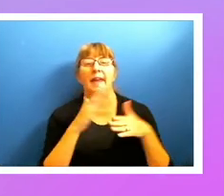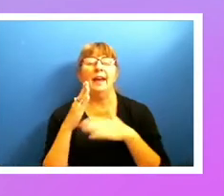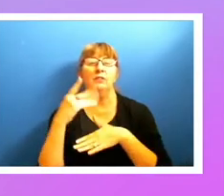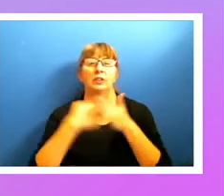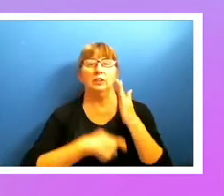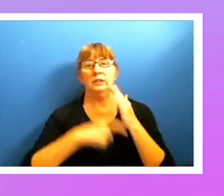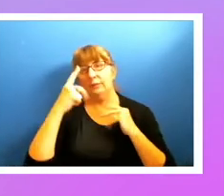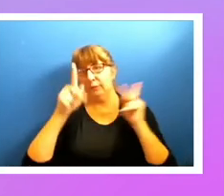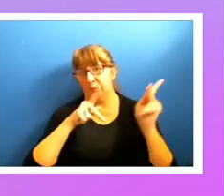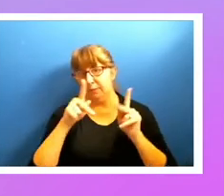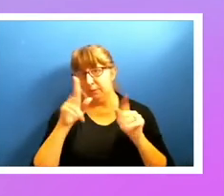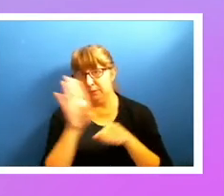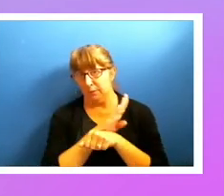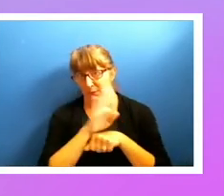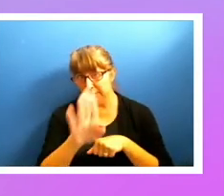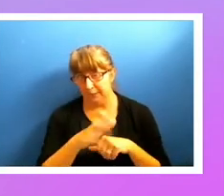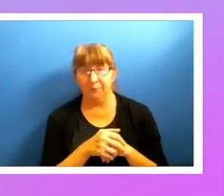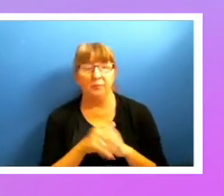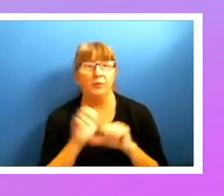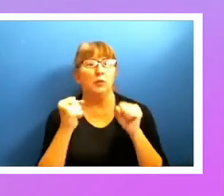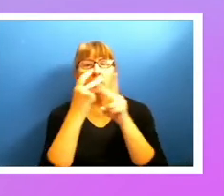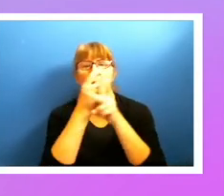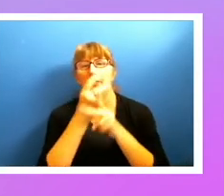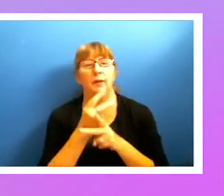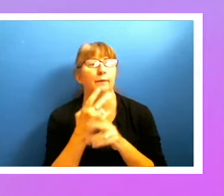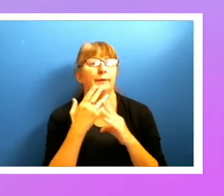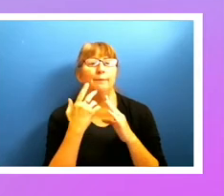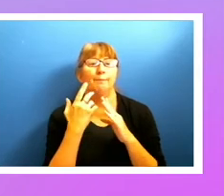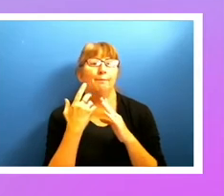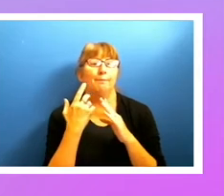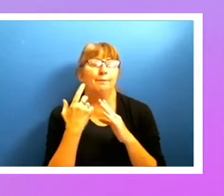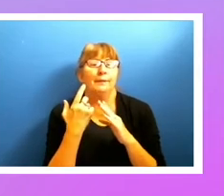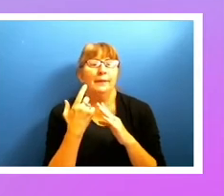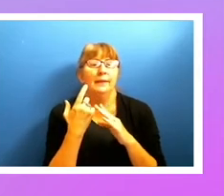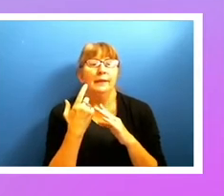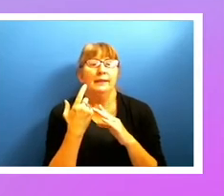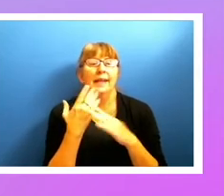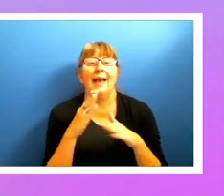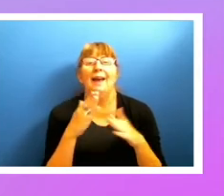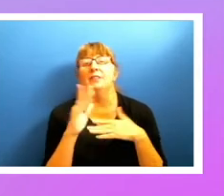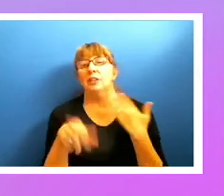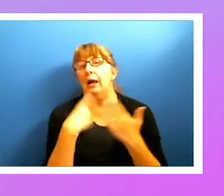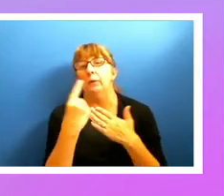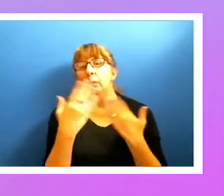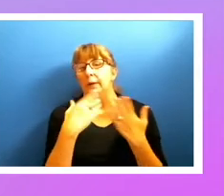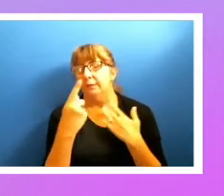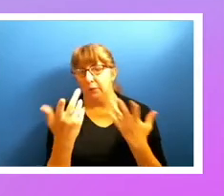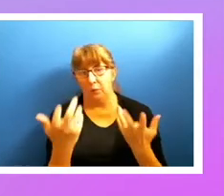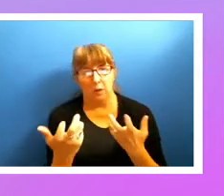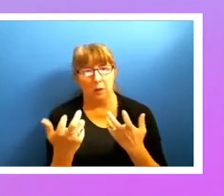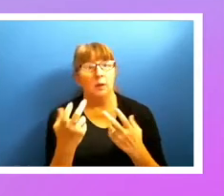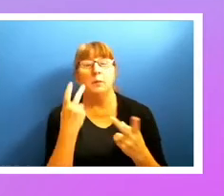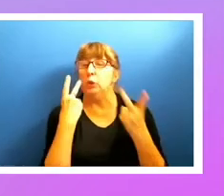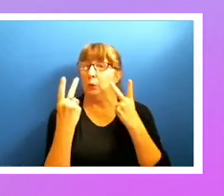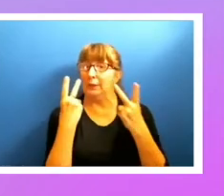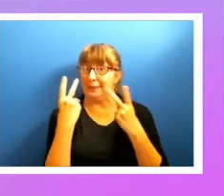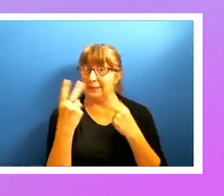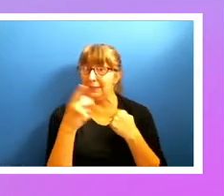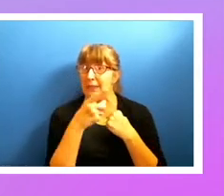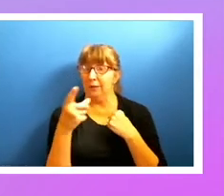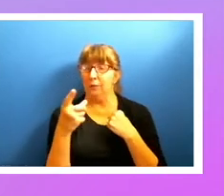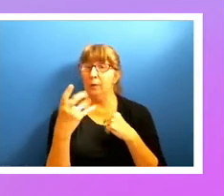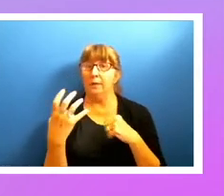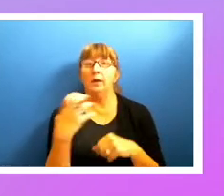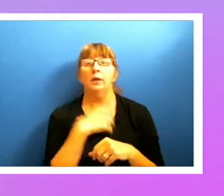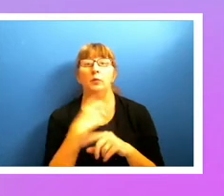for people in your company. So you can use the average hour for whatever you like. But you can see that when you get the complaint, you're going to have somebody who